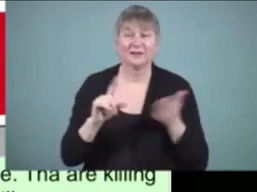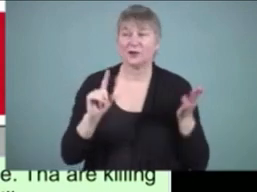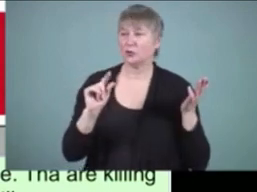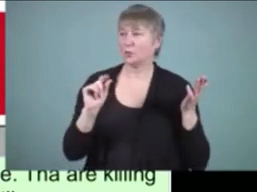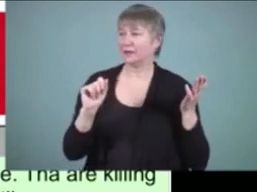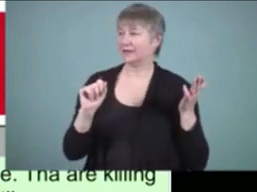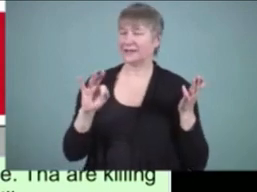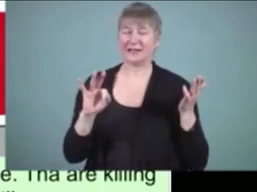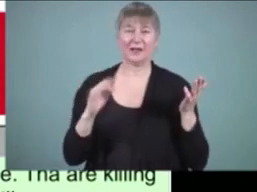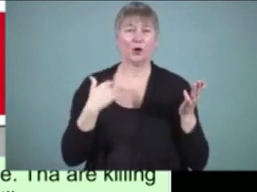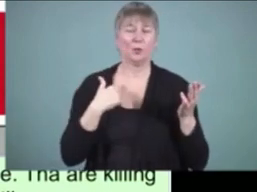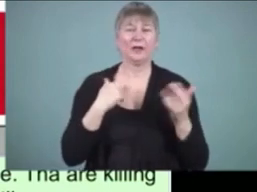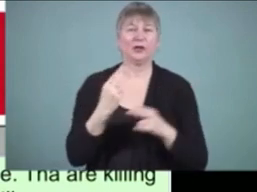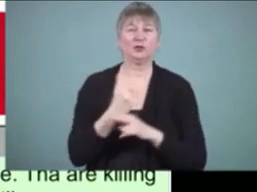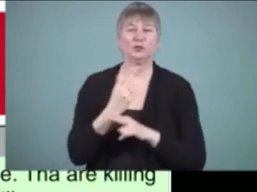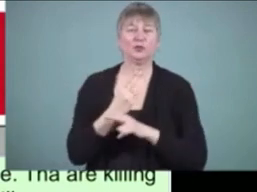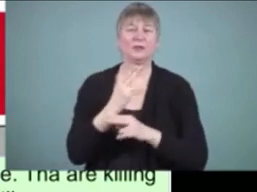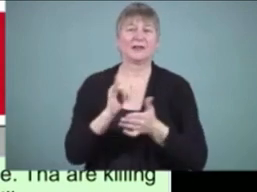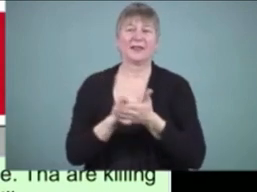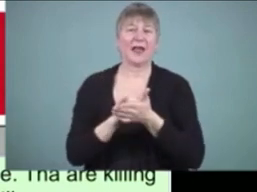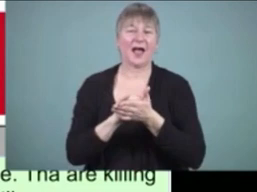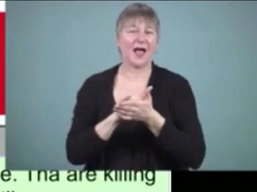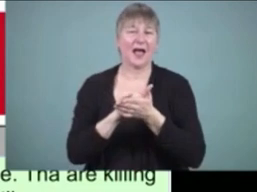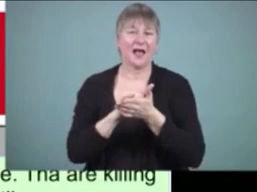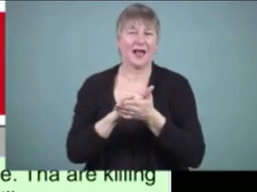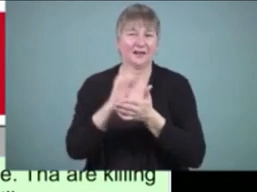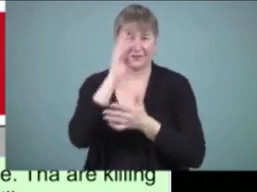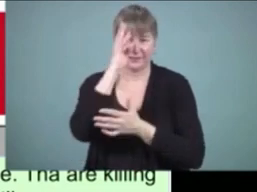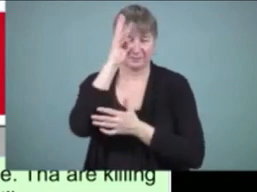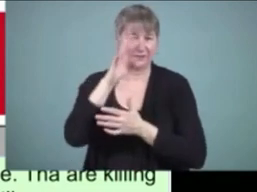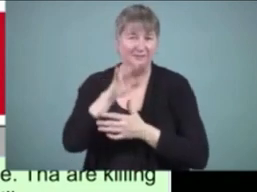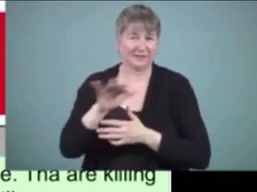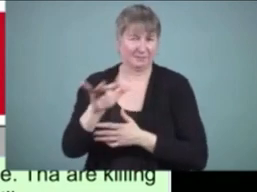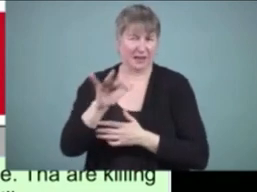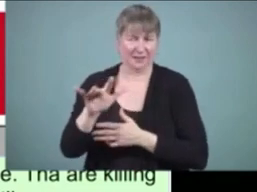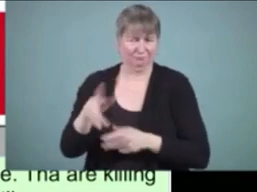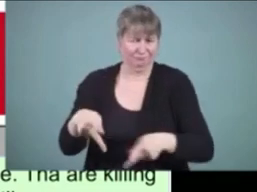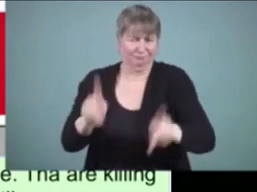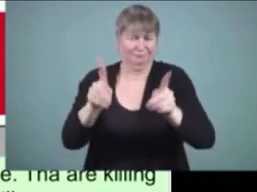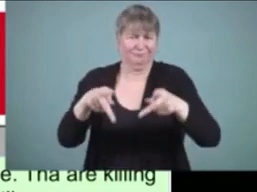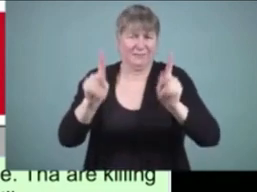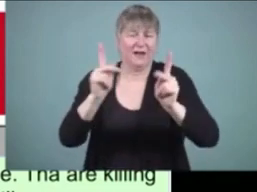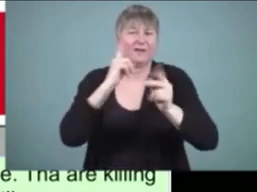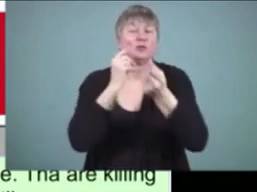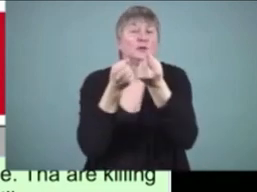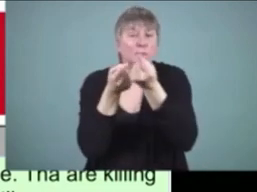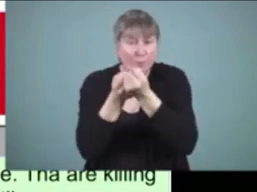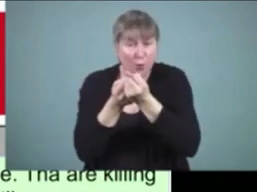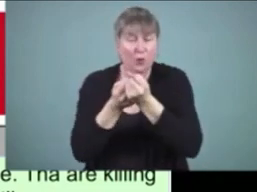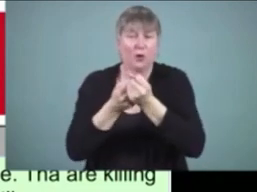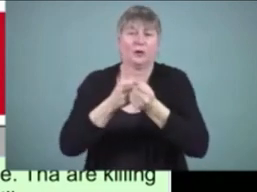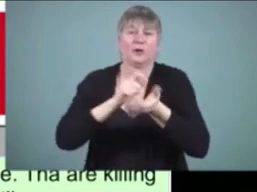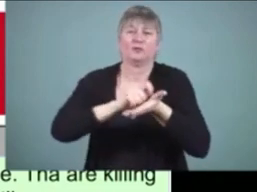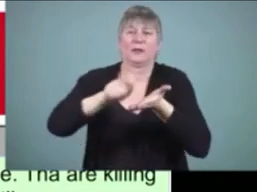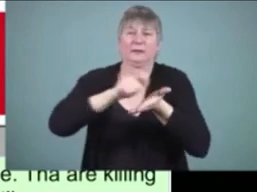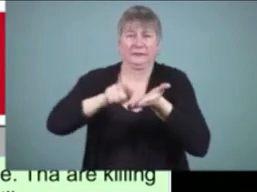possible to use invented spelling with deaf and hard of hearing students as a way to support text generation